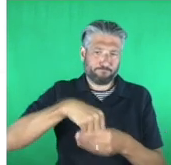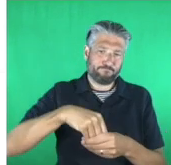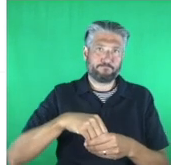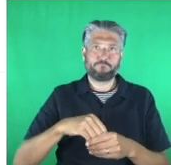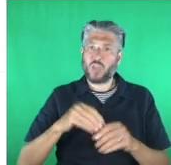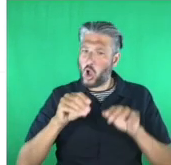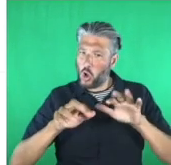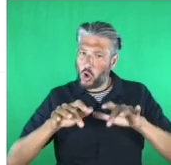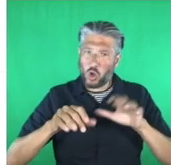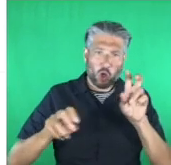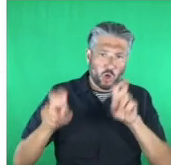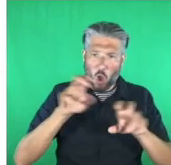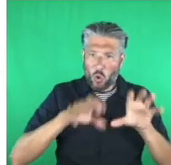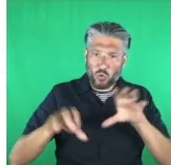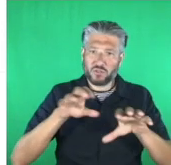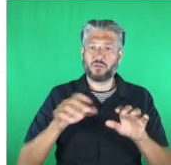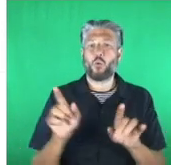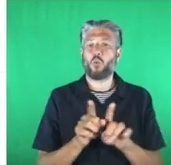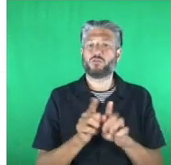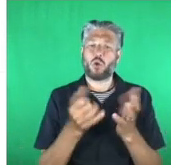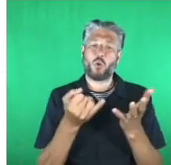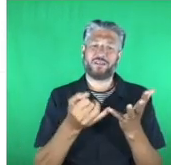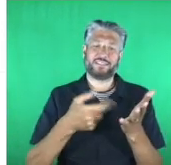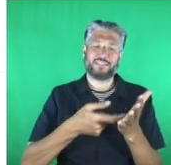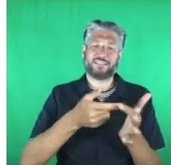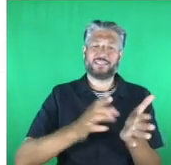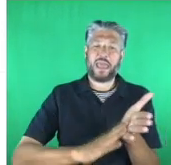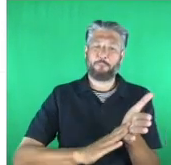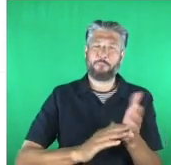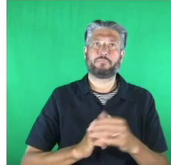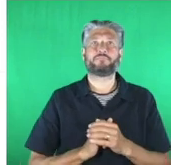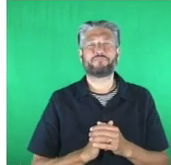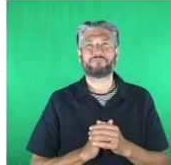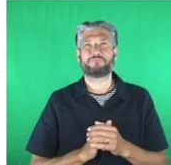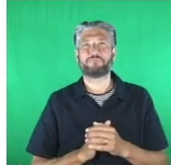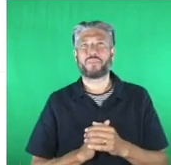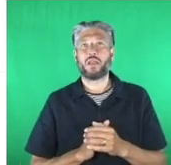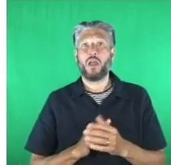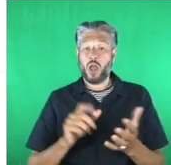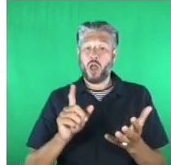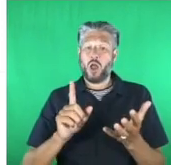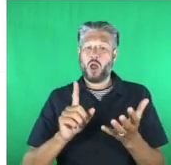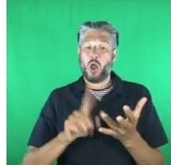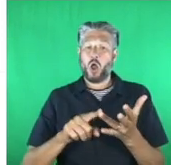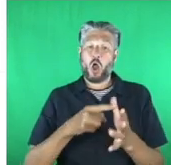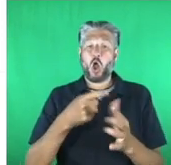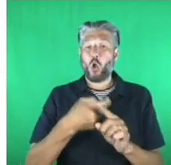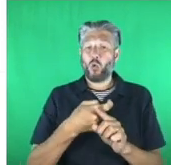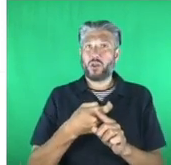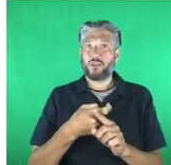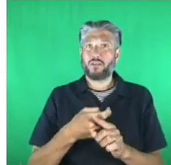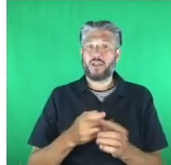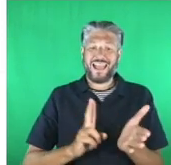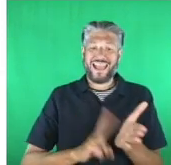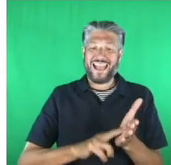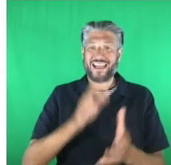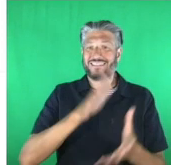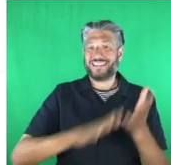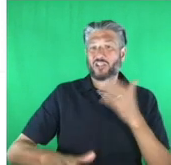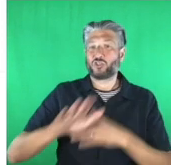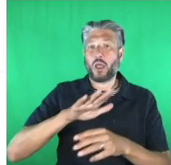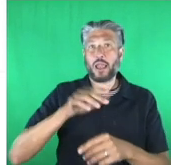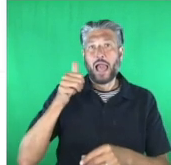and mentoring local young people. Oak National Academy is the collective effort of over 300 teachers from England